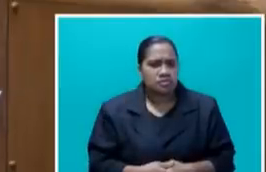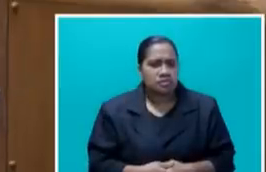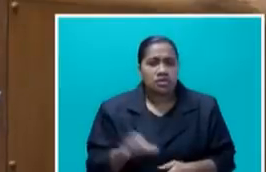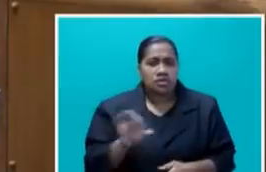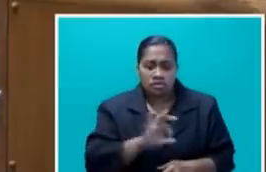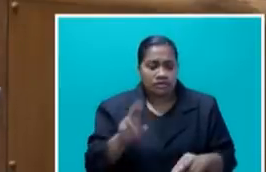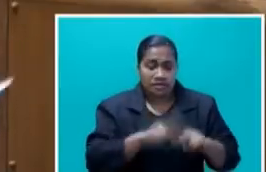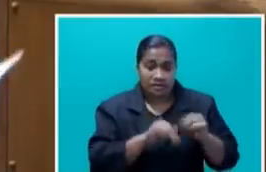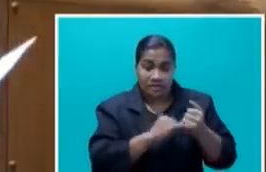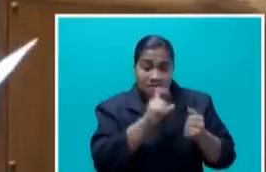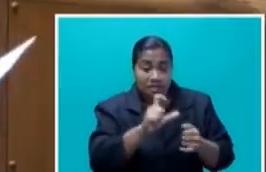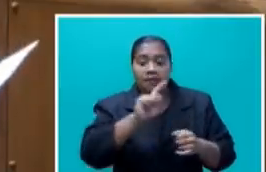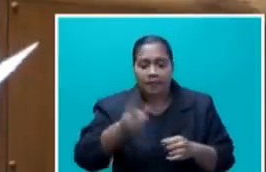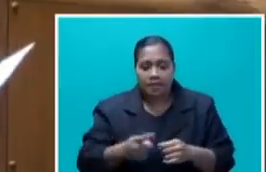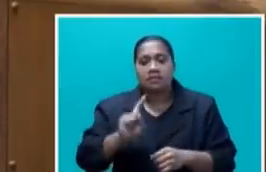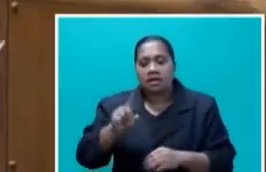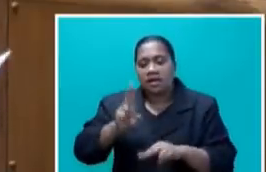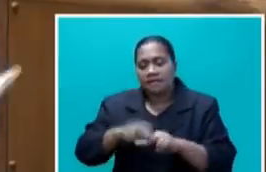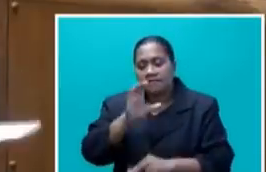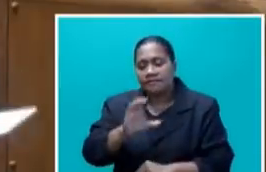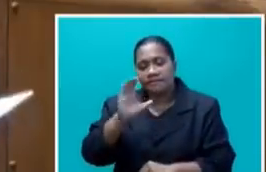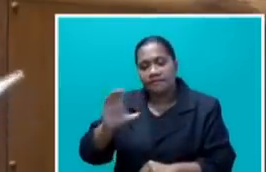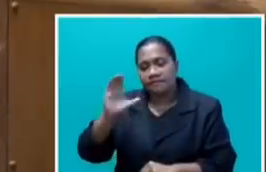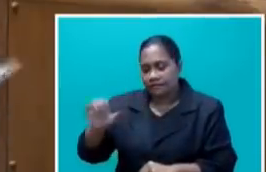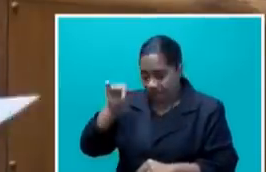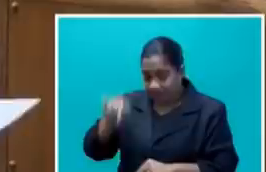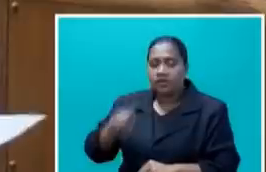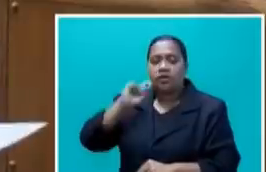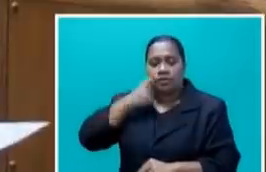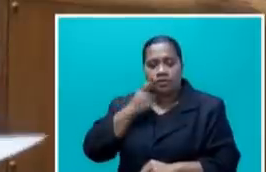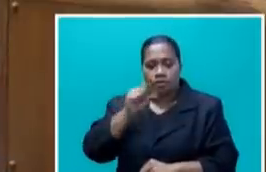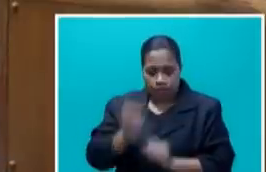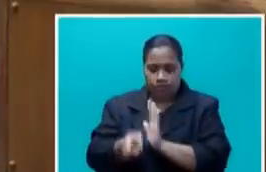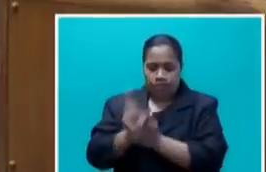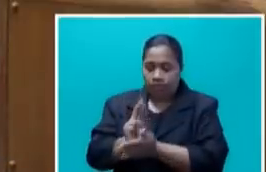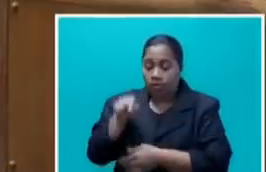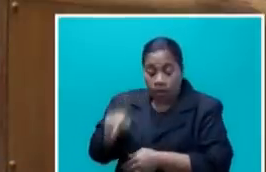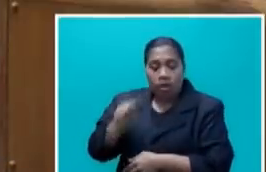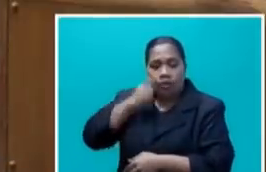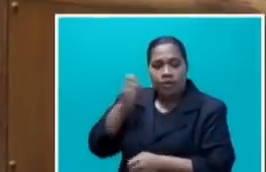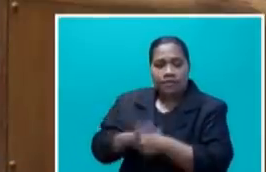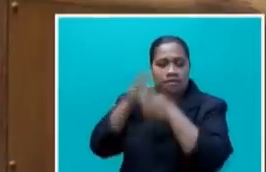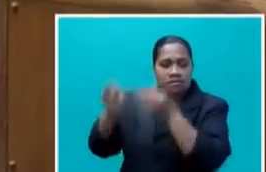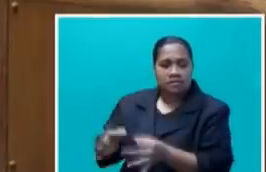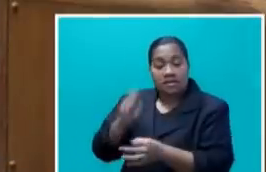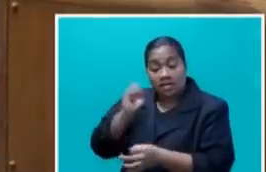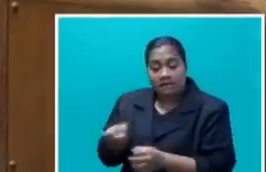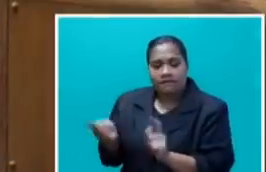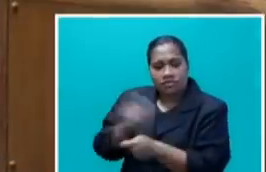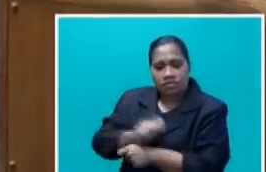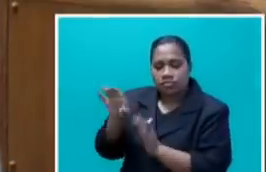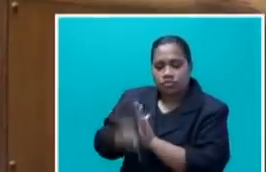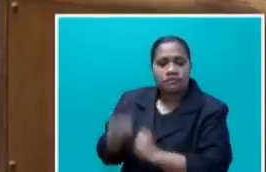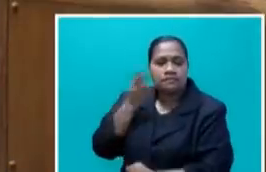Therefore, we must let the FCC carry out its due process to make decisions on any price changes. Thank